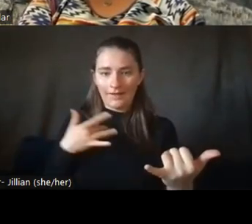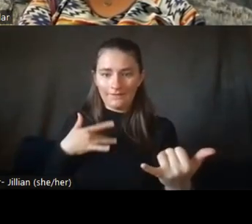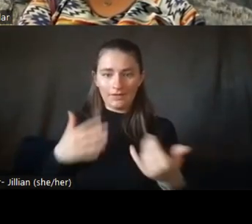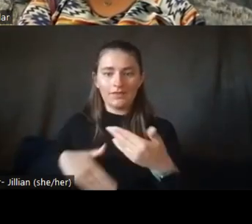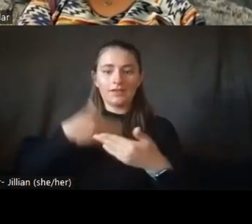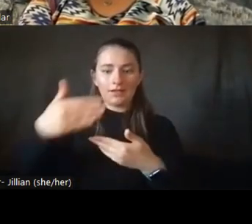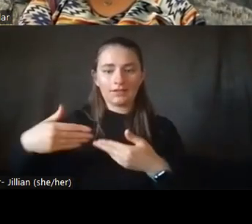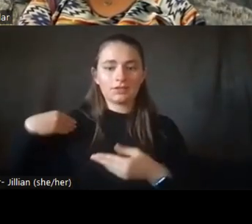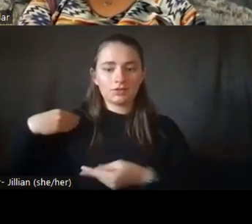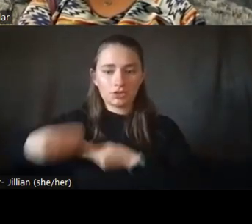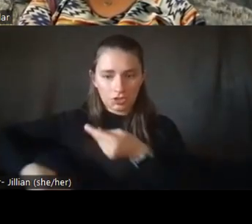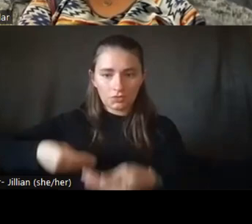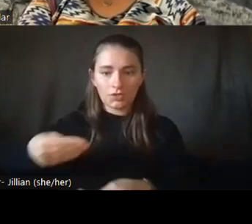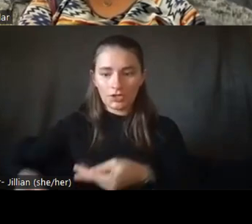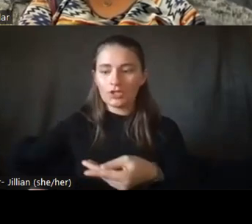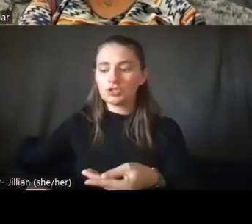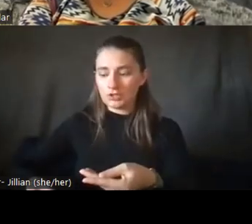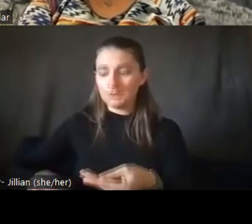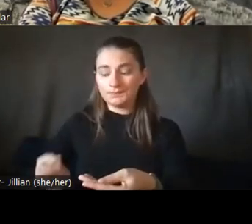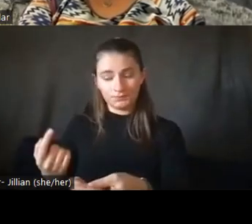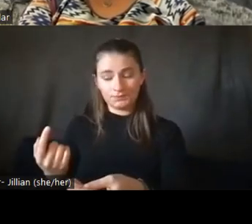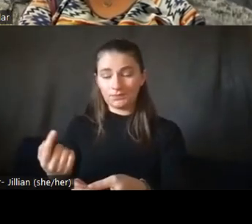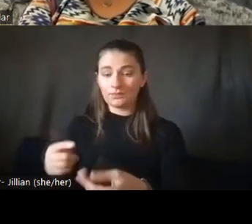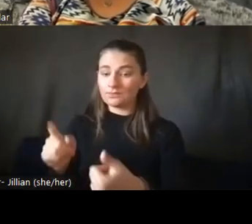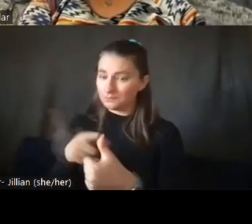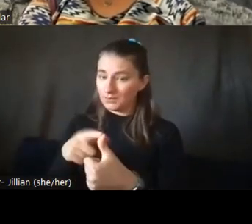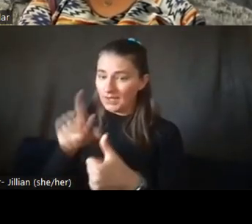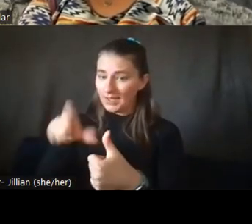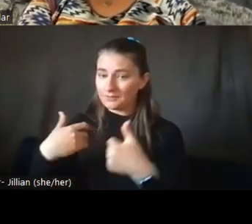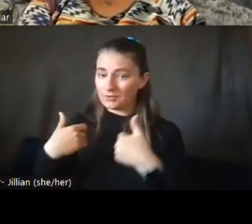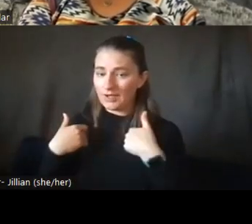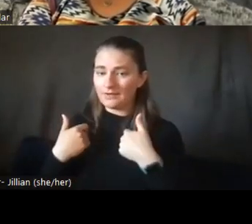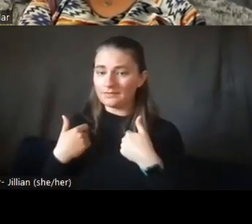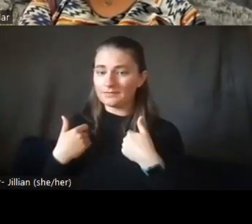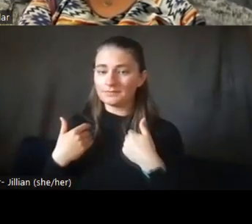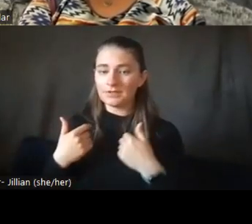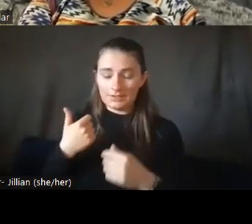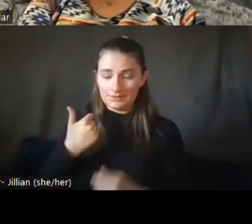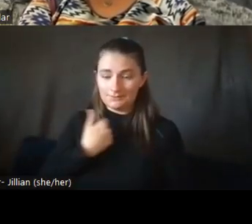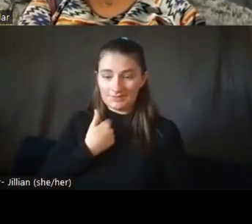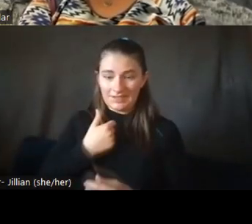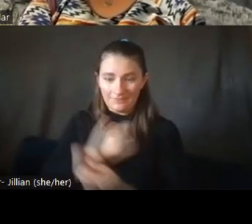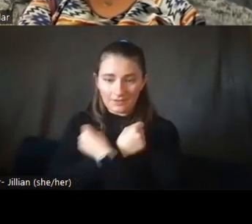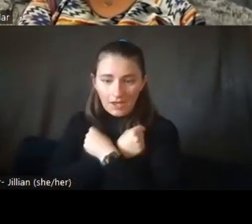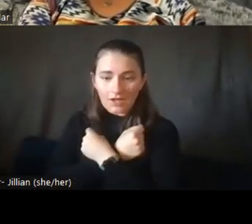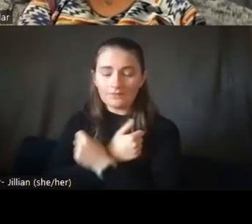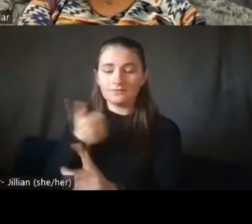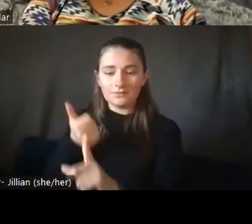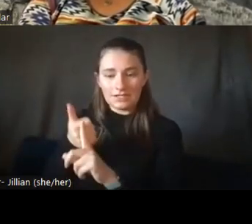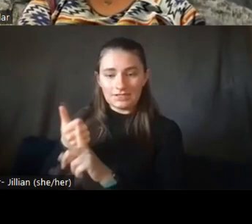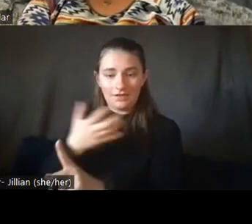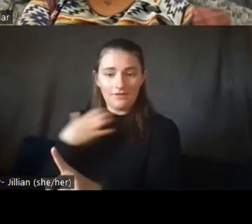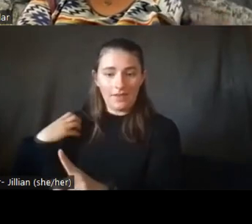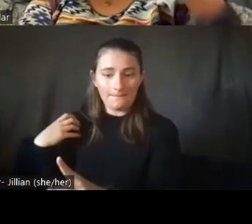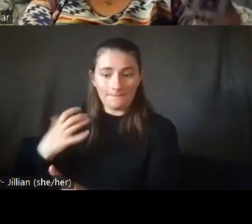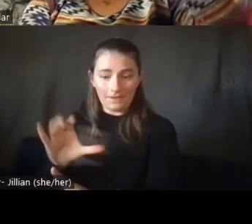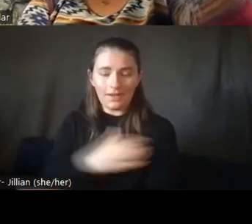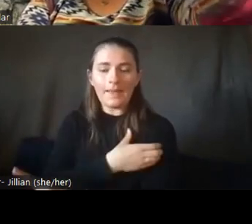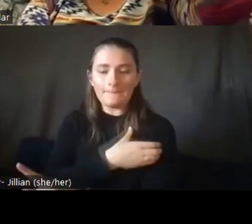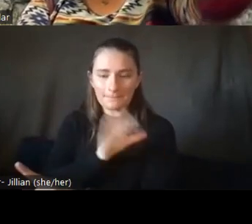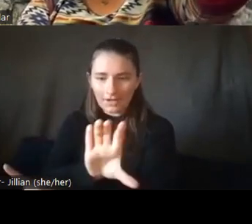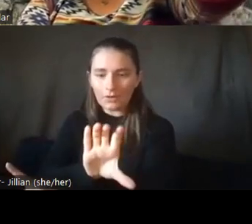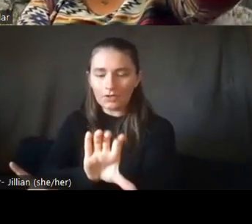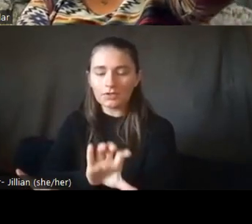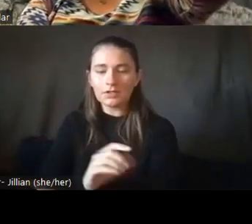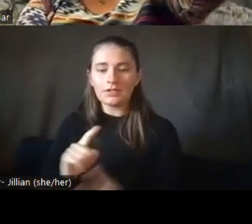and say, one, you got to have self-love, uh, you know, self-empowerment. And it starts with self. We want the systems to